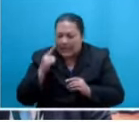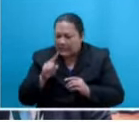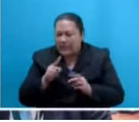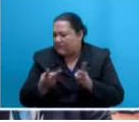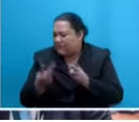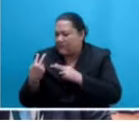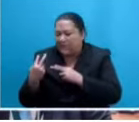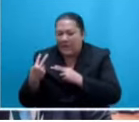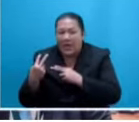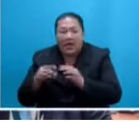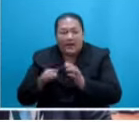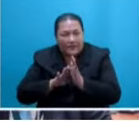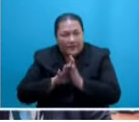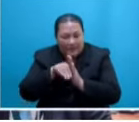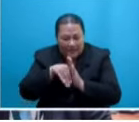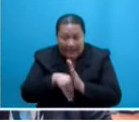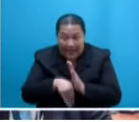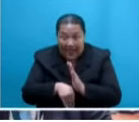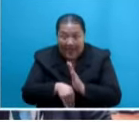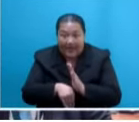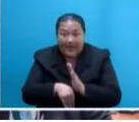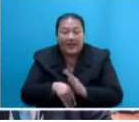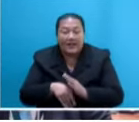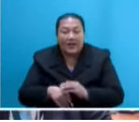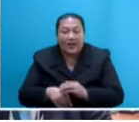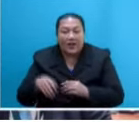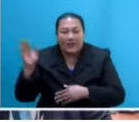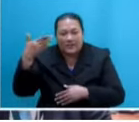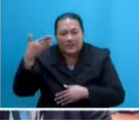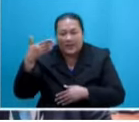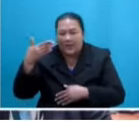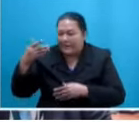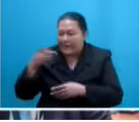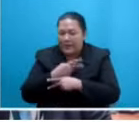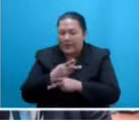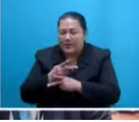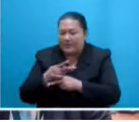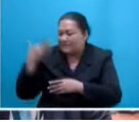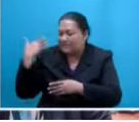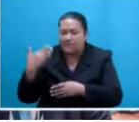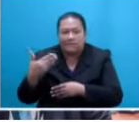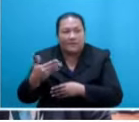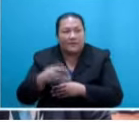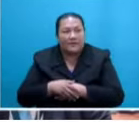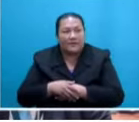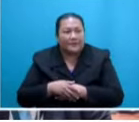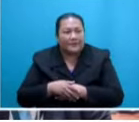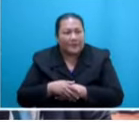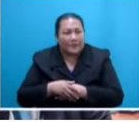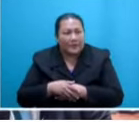by each passing and more so confirmed by the results of the last general election. The area that almost everyone